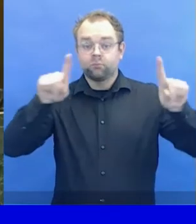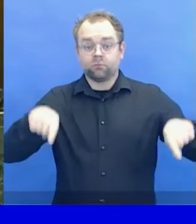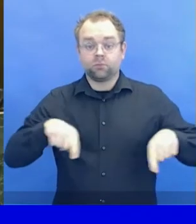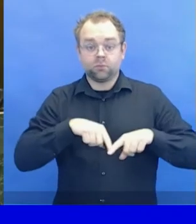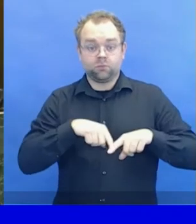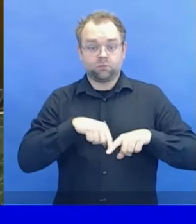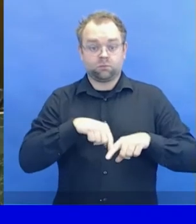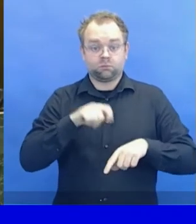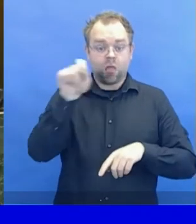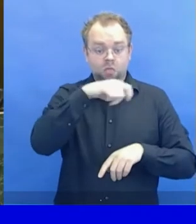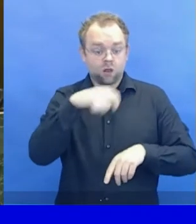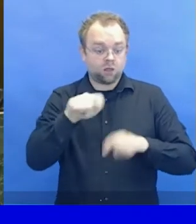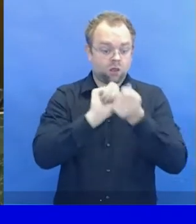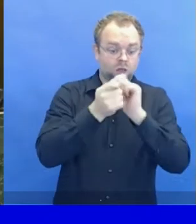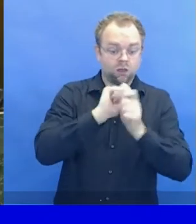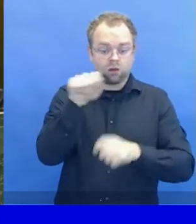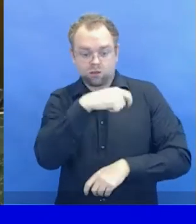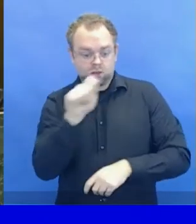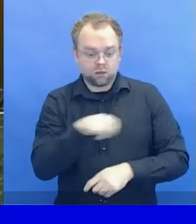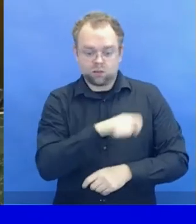observe the casting of ballots.